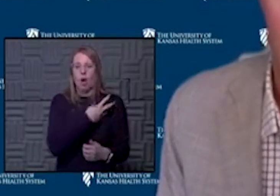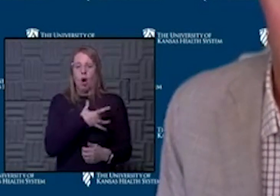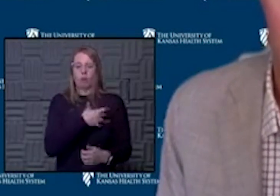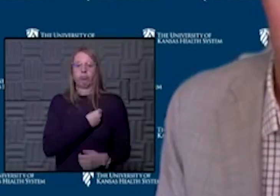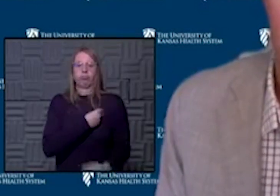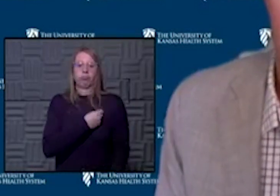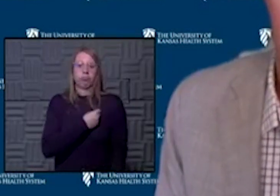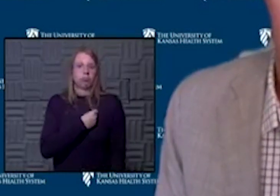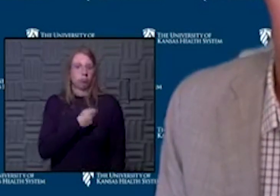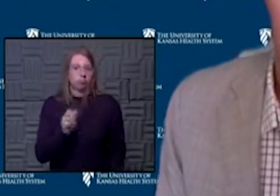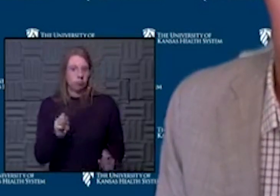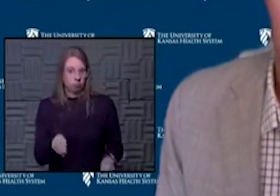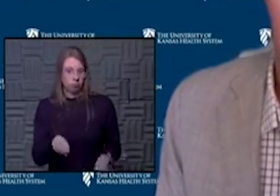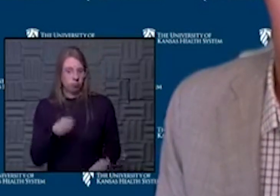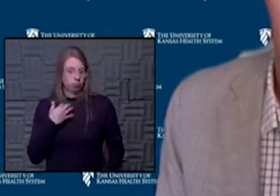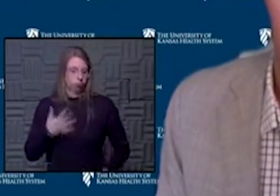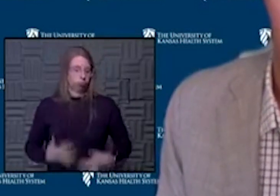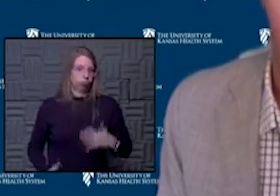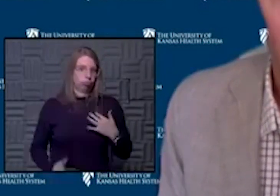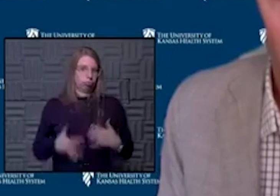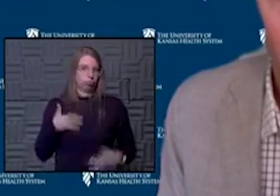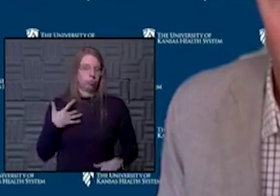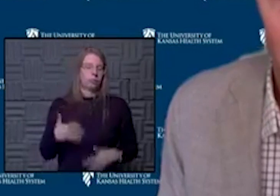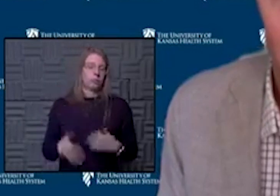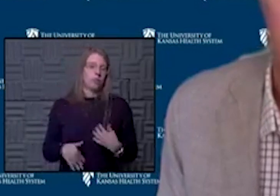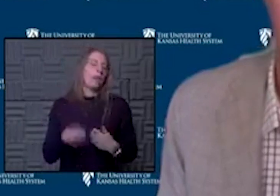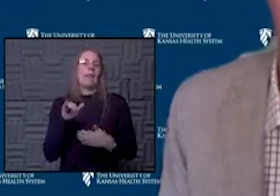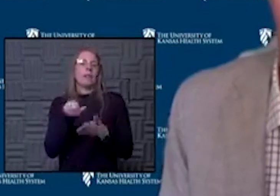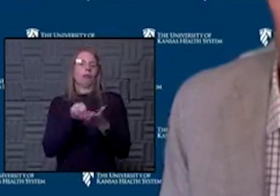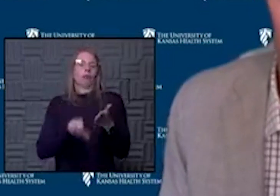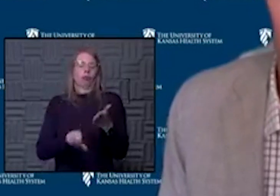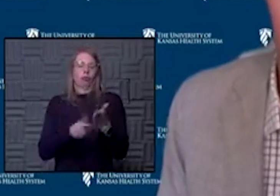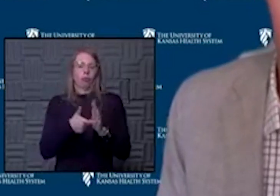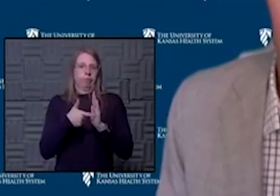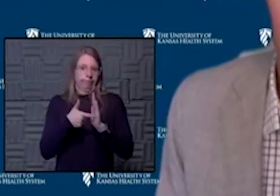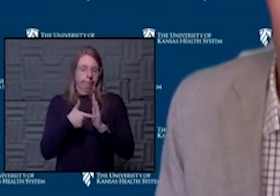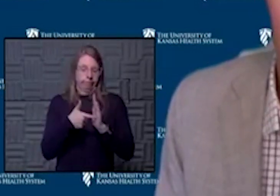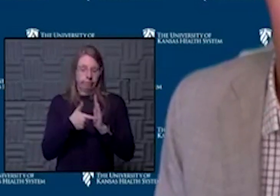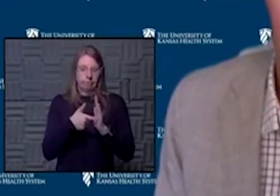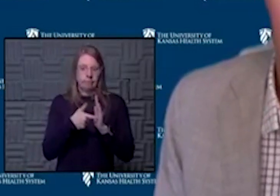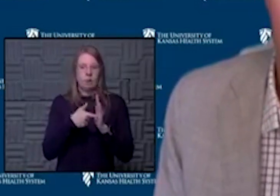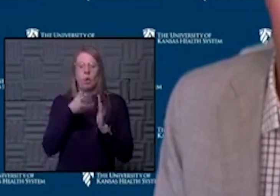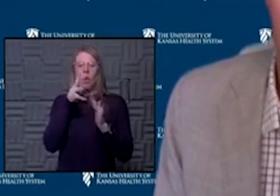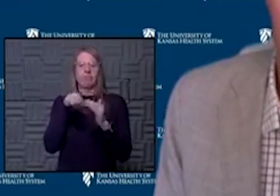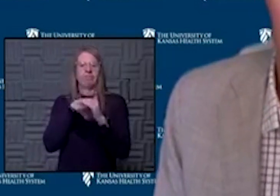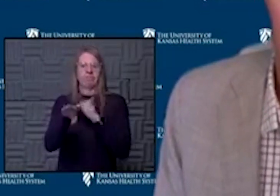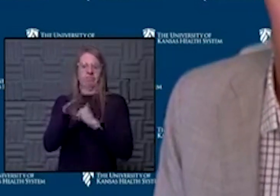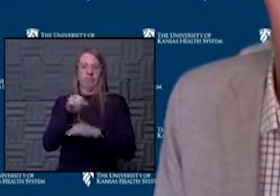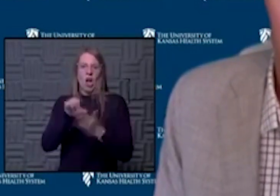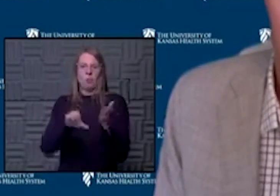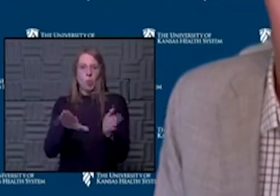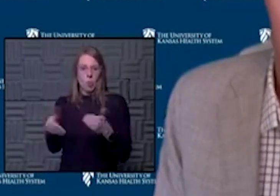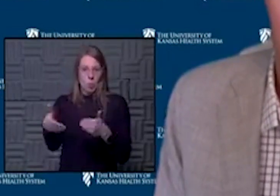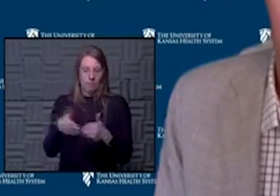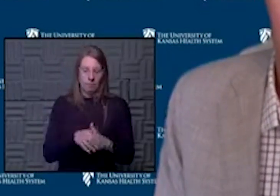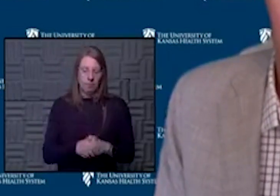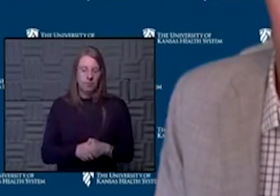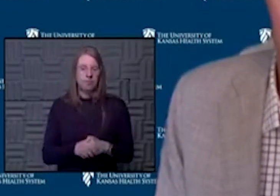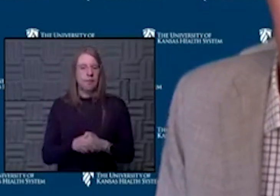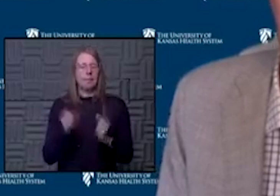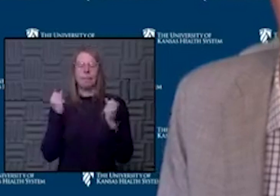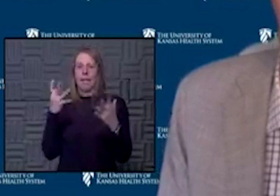can pump it around. And so that's a surgery that's required. It's a trip to the operating room. Lots of things there that have to